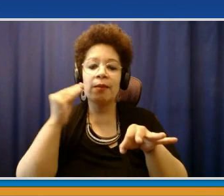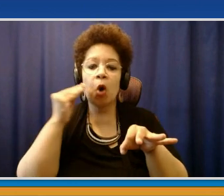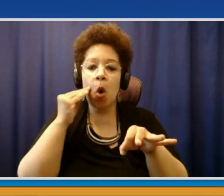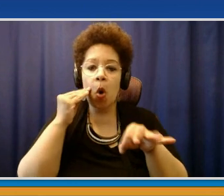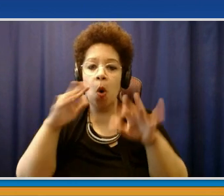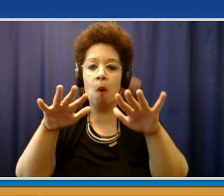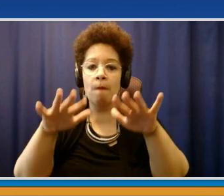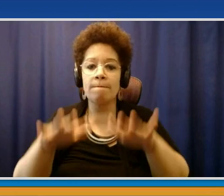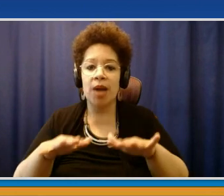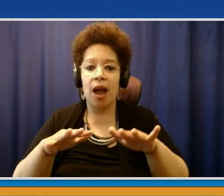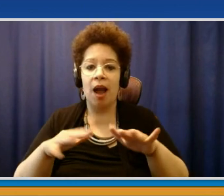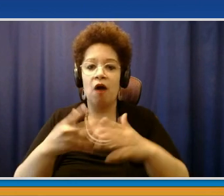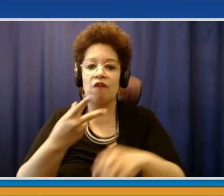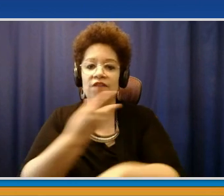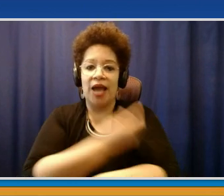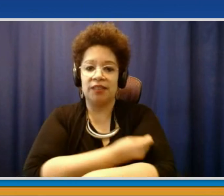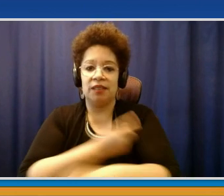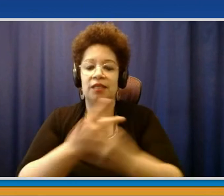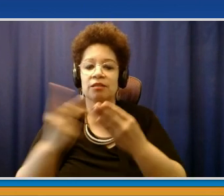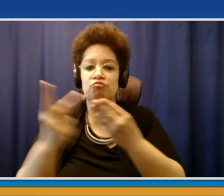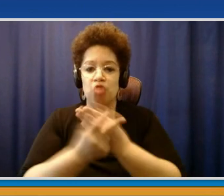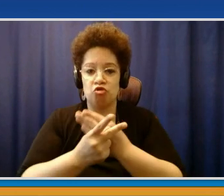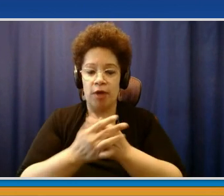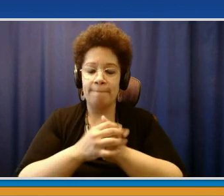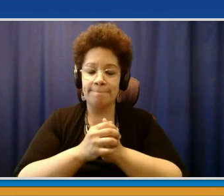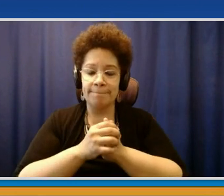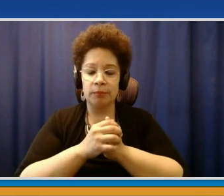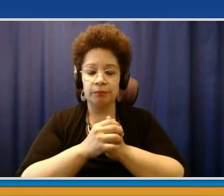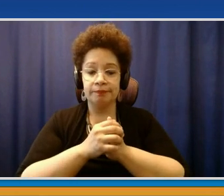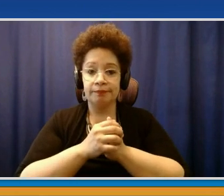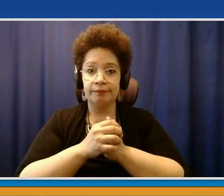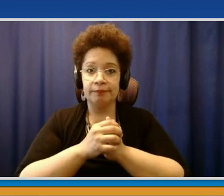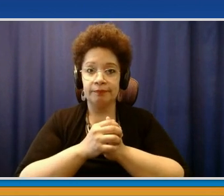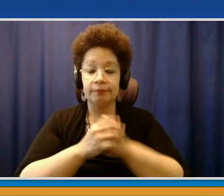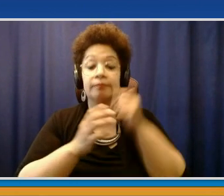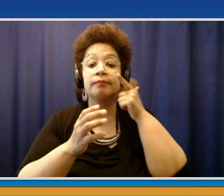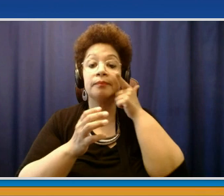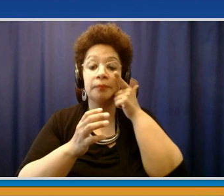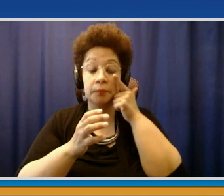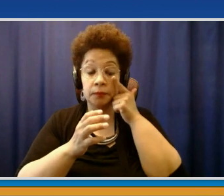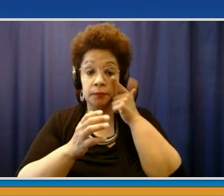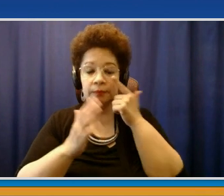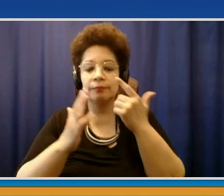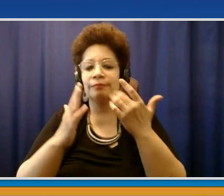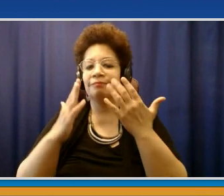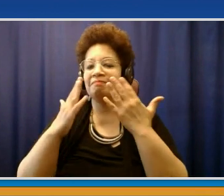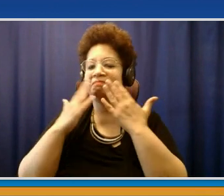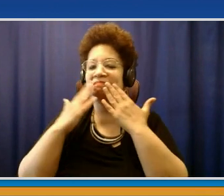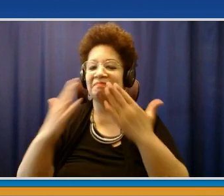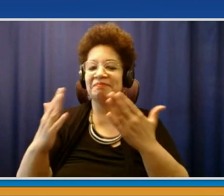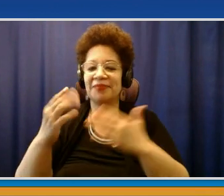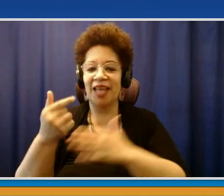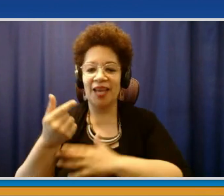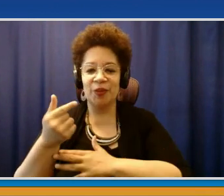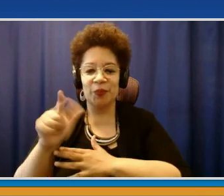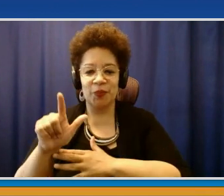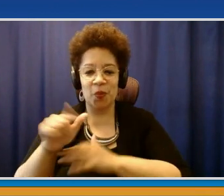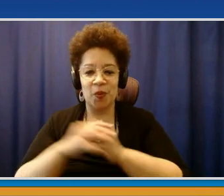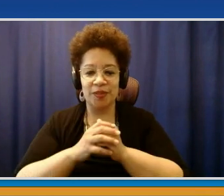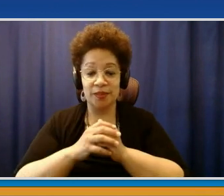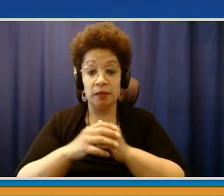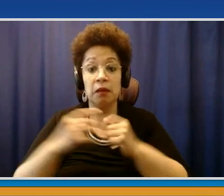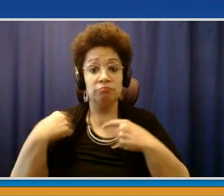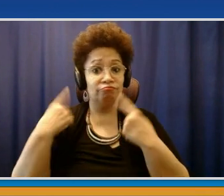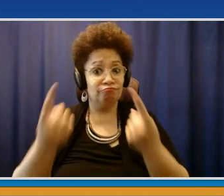Thanks, George. As the County Executive has pointed out, we are doing extremely well on the vaccination front. And with that, the